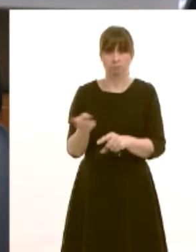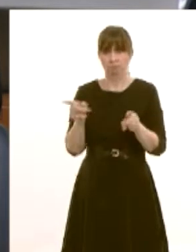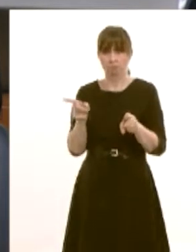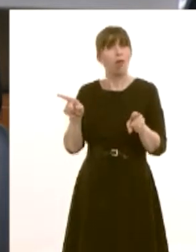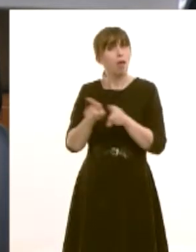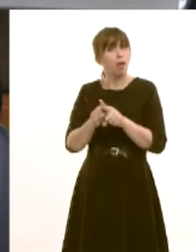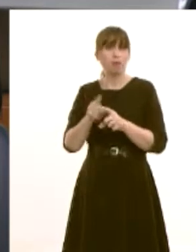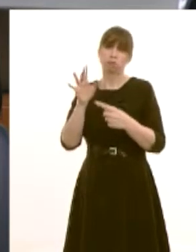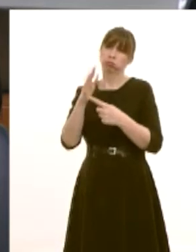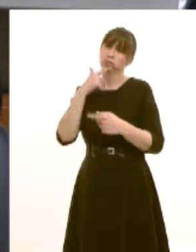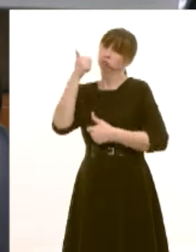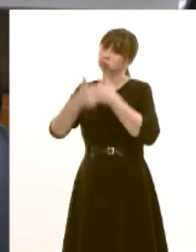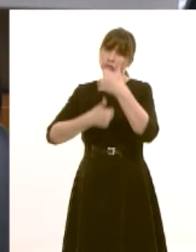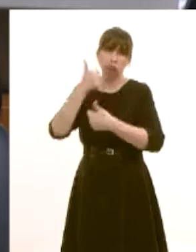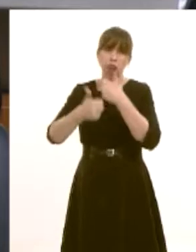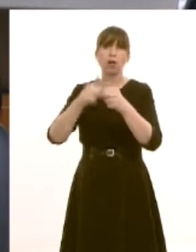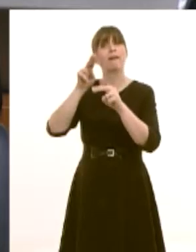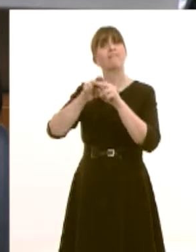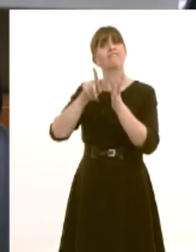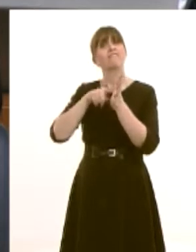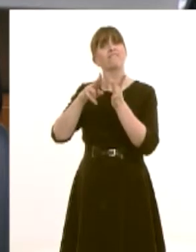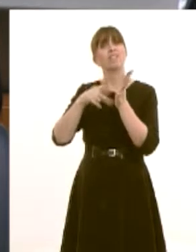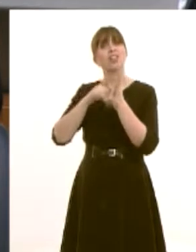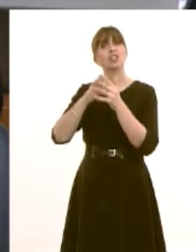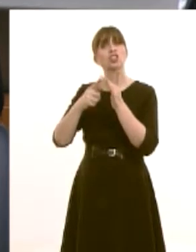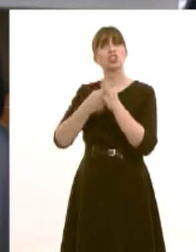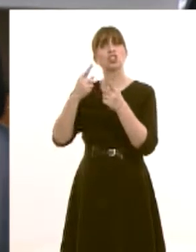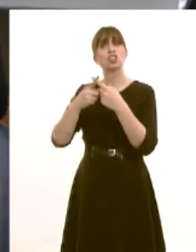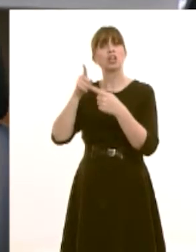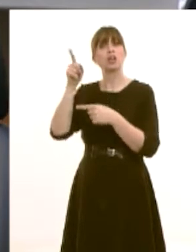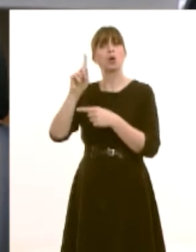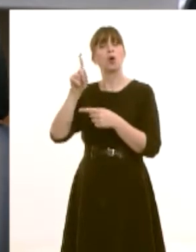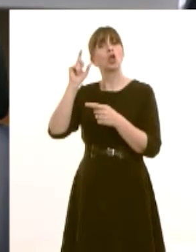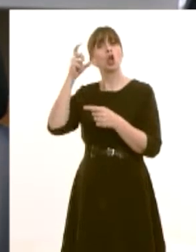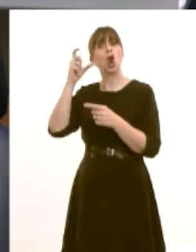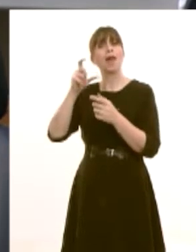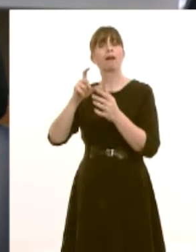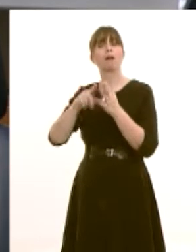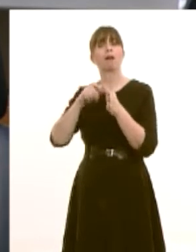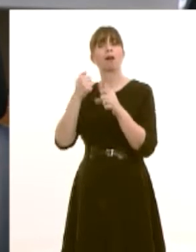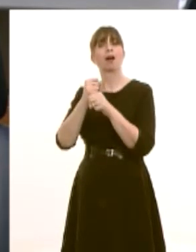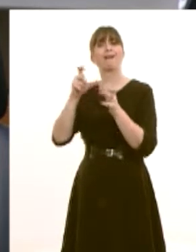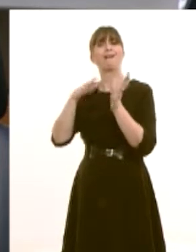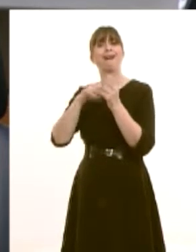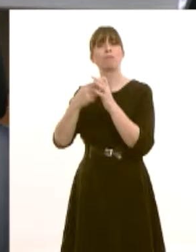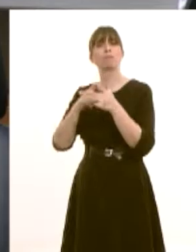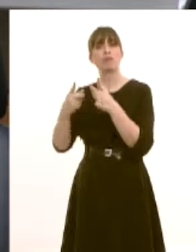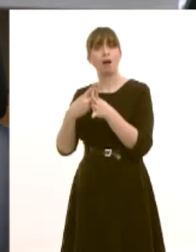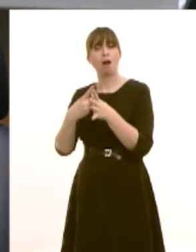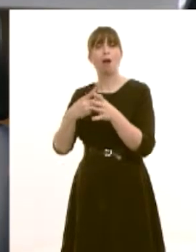to highlight the marvelous work that's been done in flintia by both airbus and colleague cambria and they are getting young